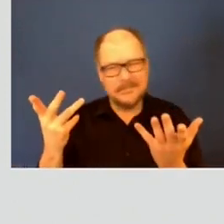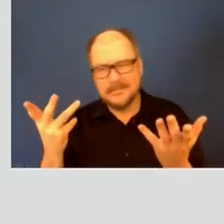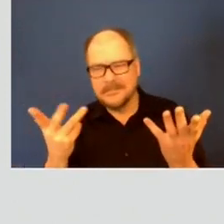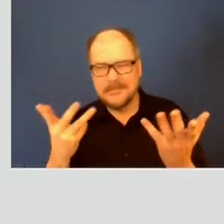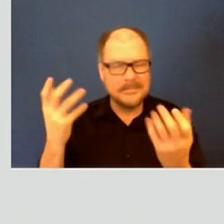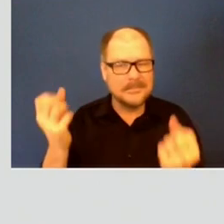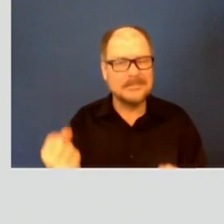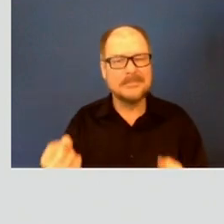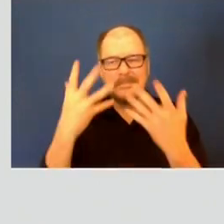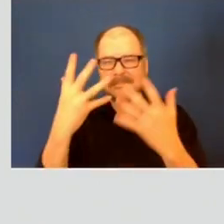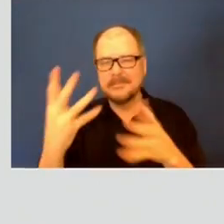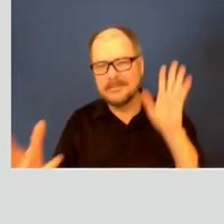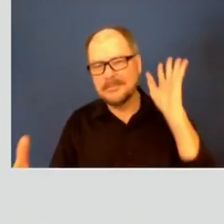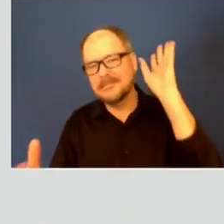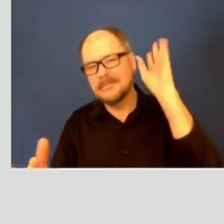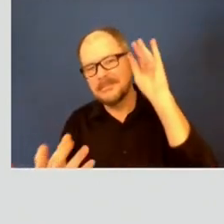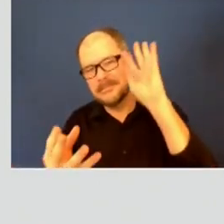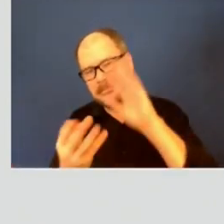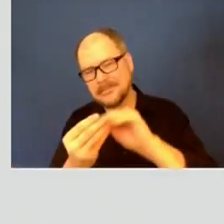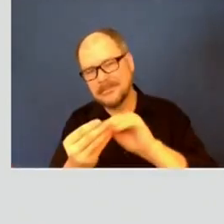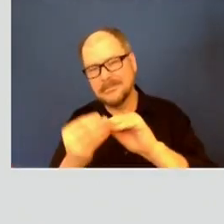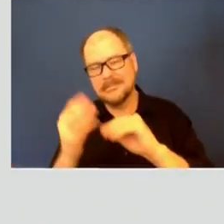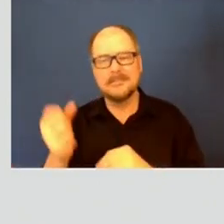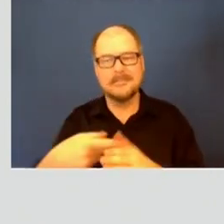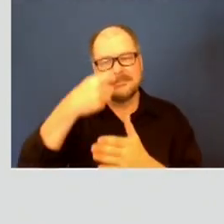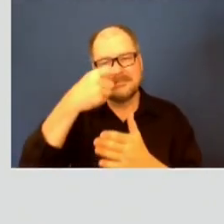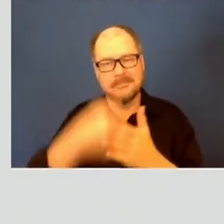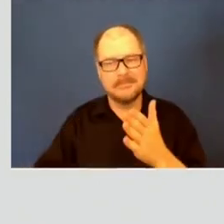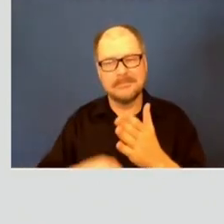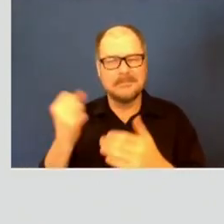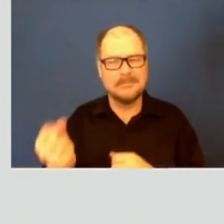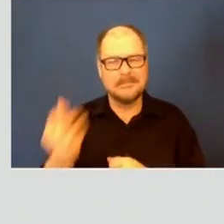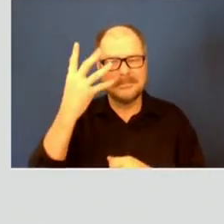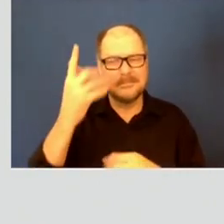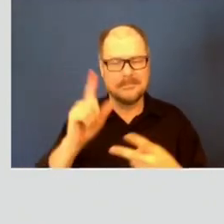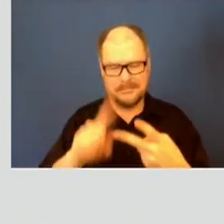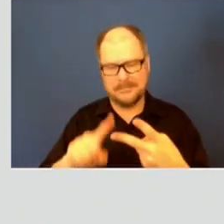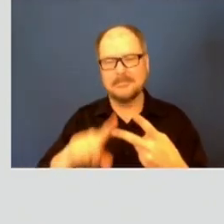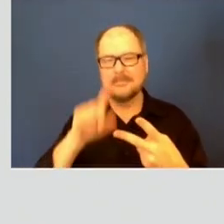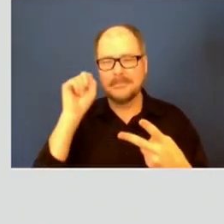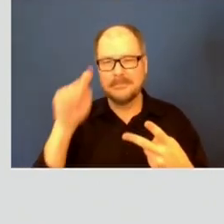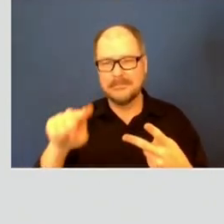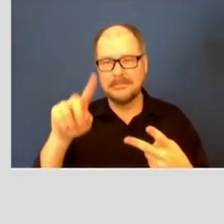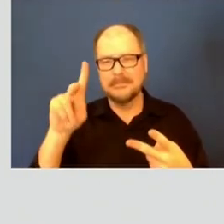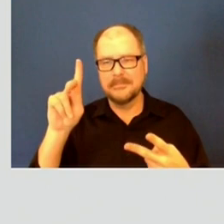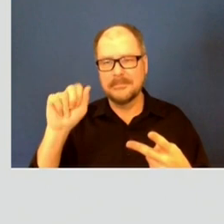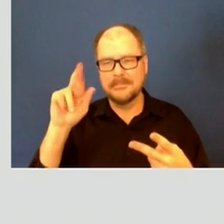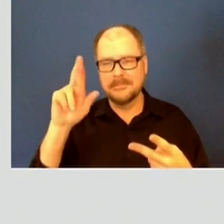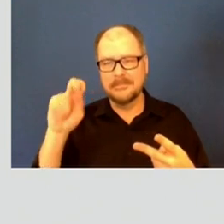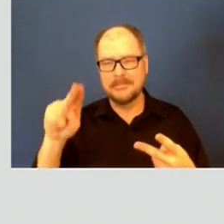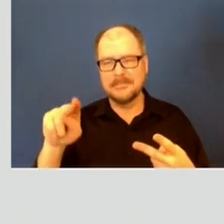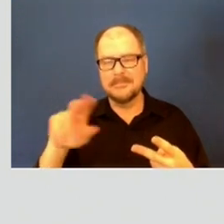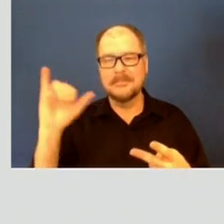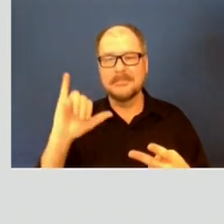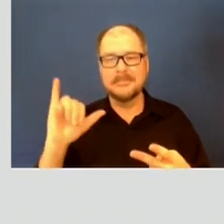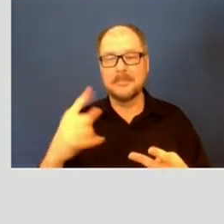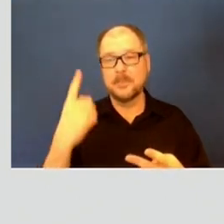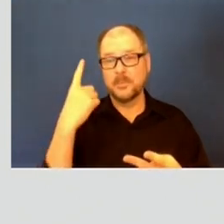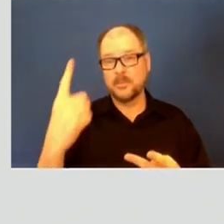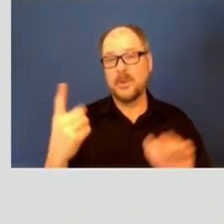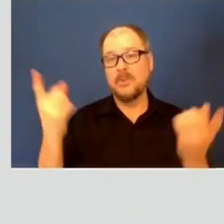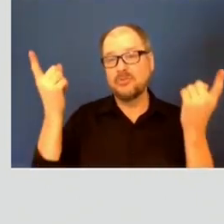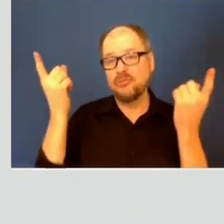totally going to cost from FEMA and CARES funding? And then also, Karen, is this a one-strike system for people in these hotels